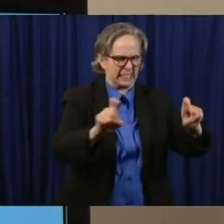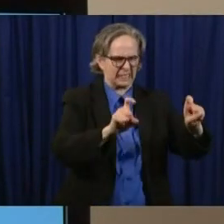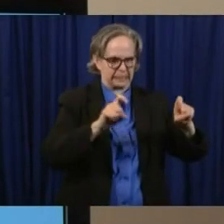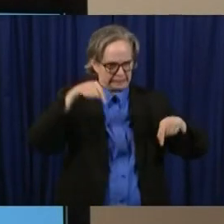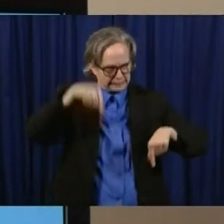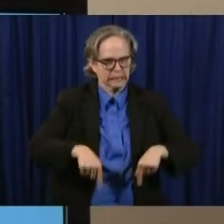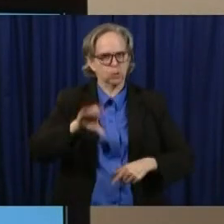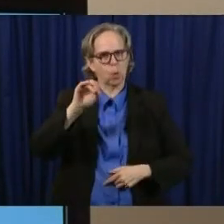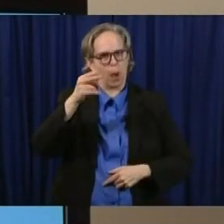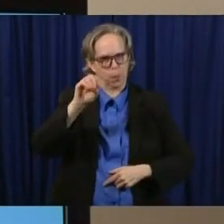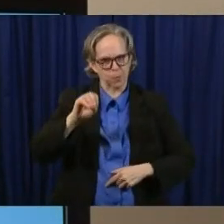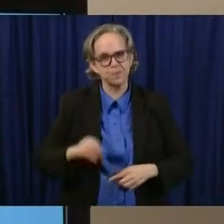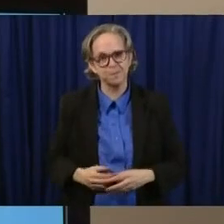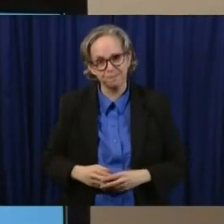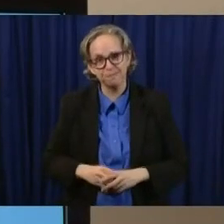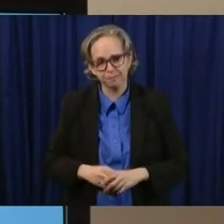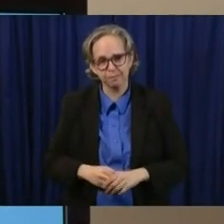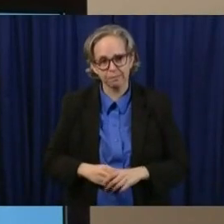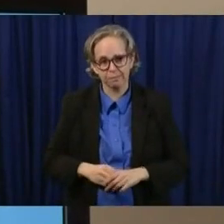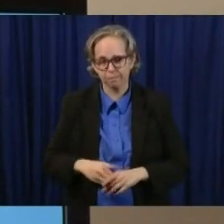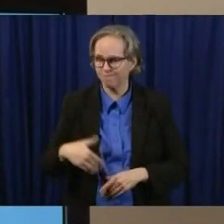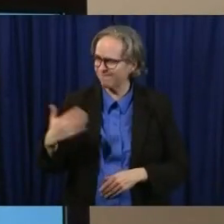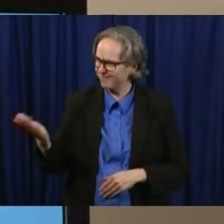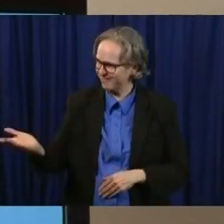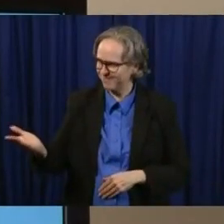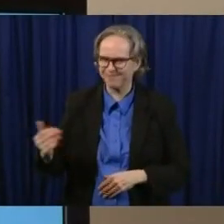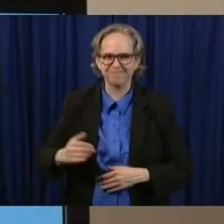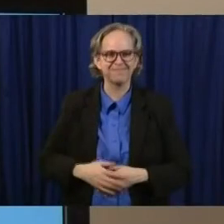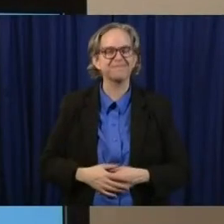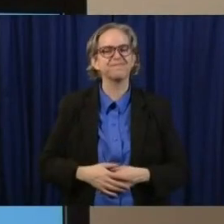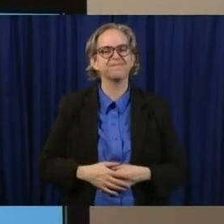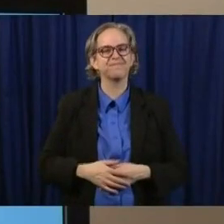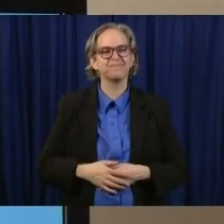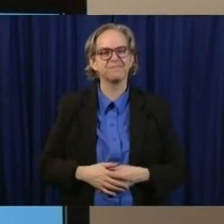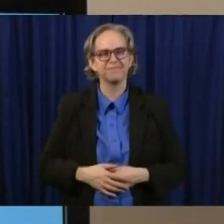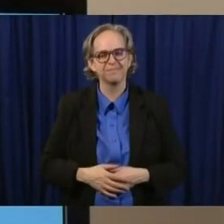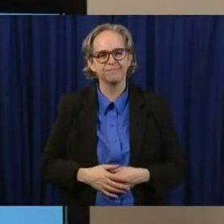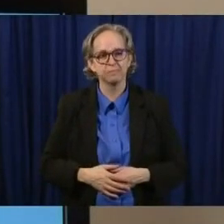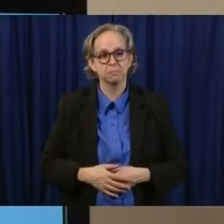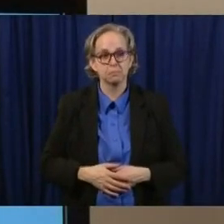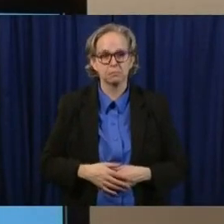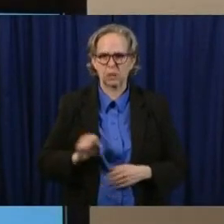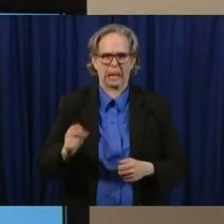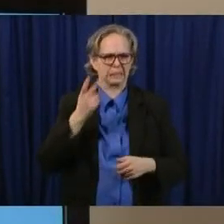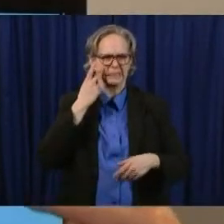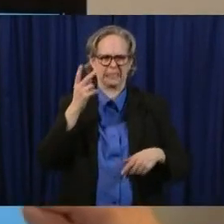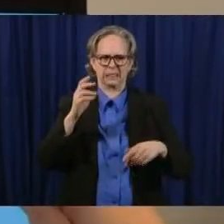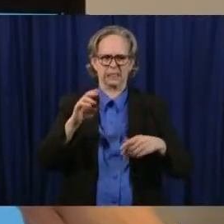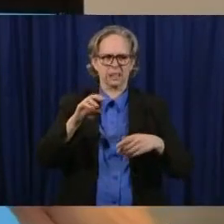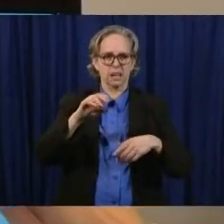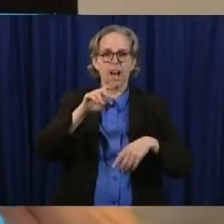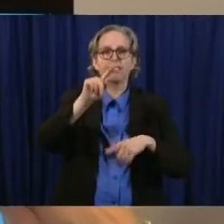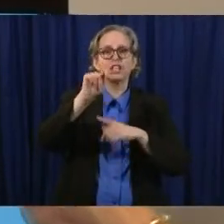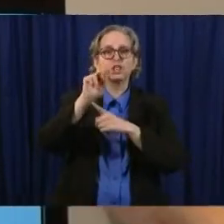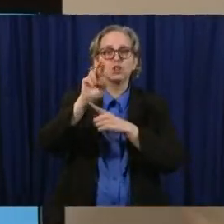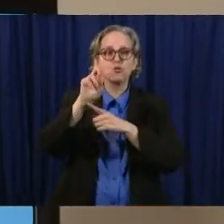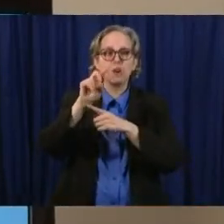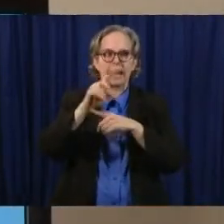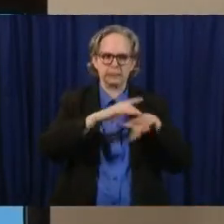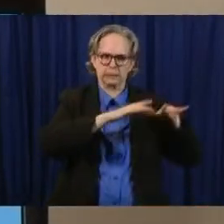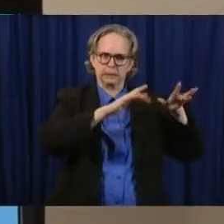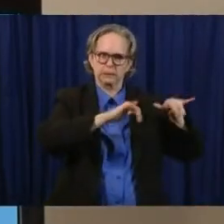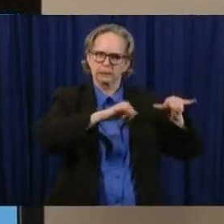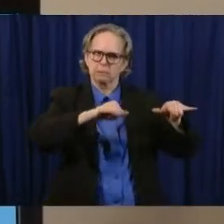uh next slide eric thank you and we can see our trends um right now our